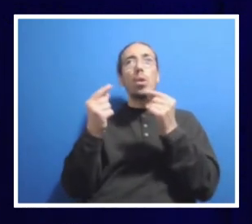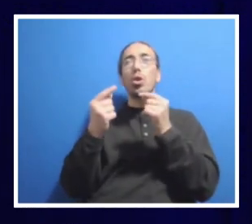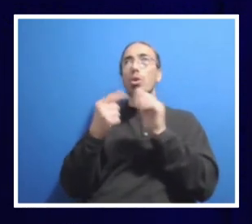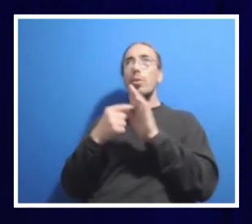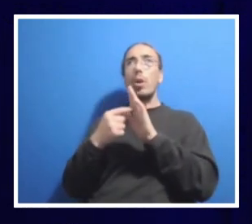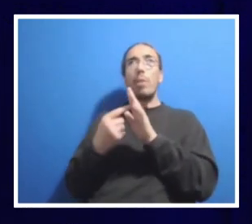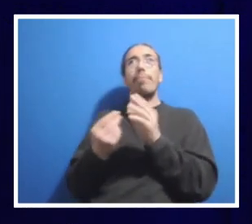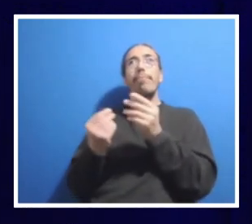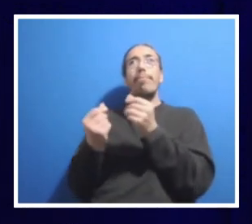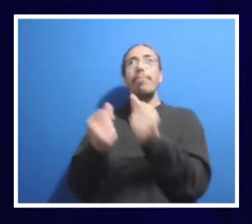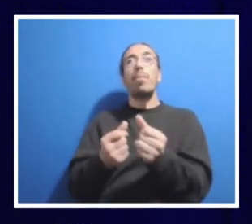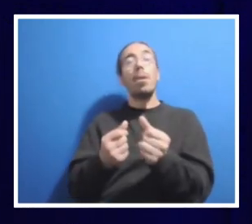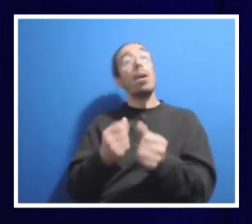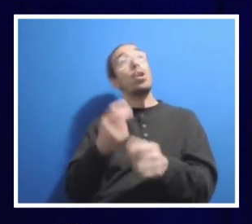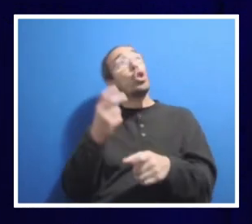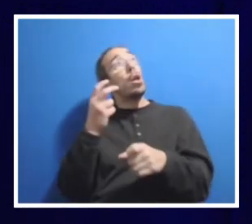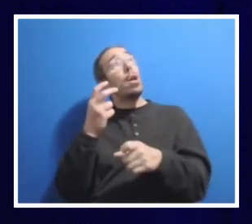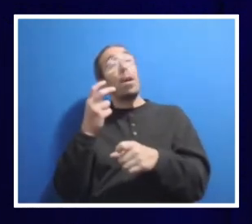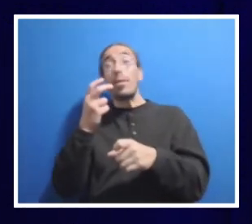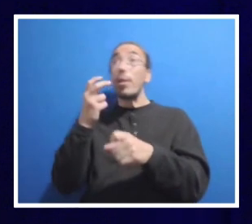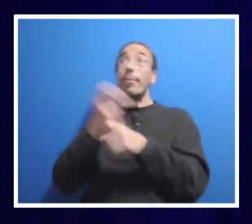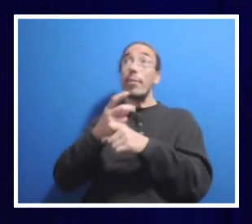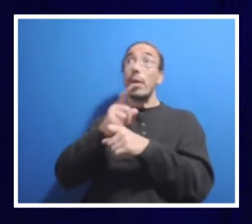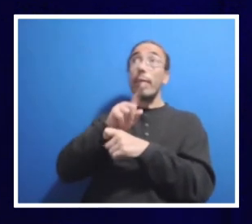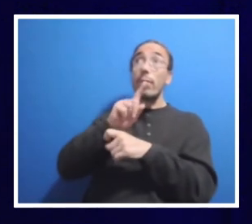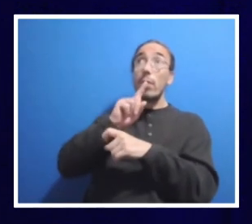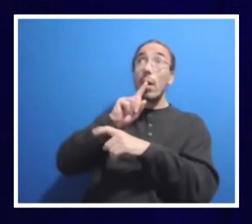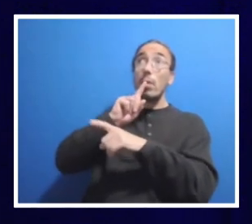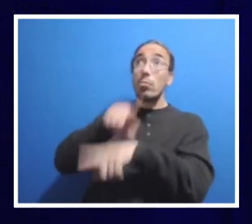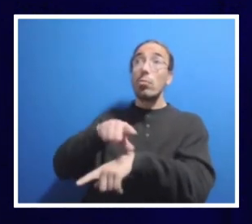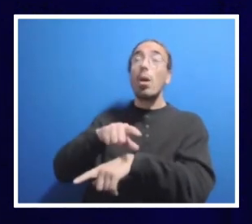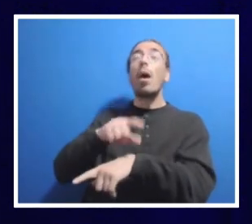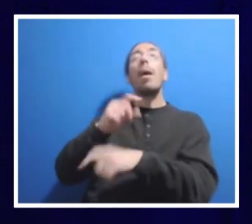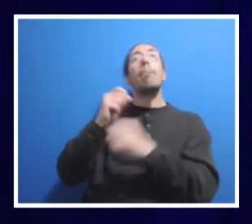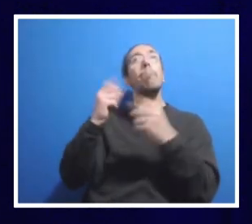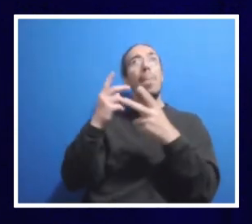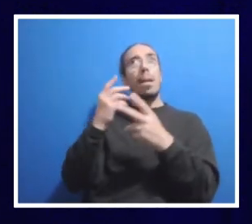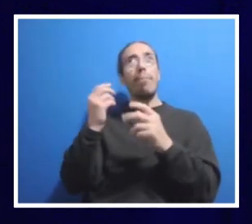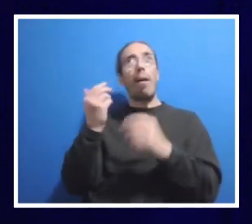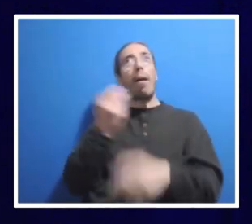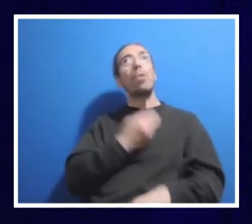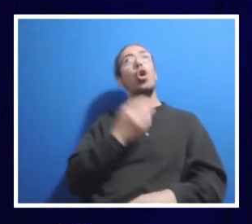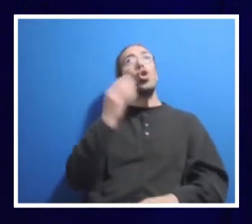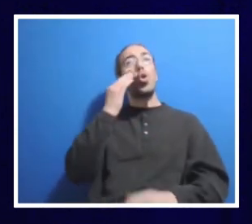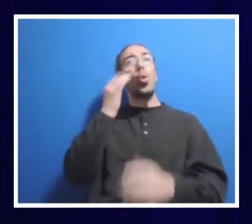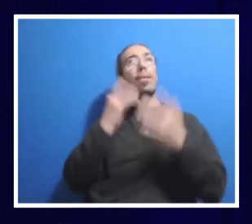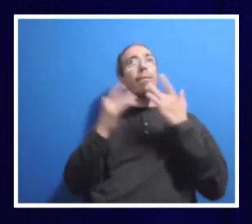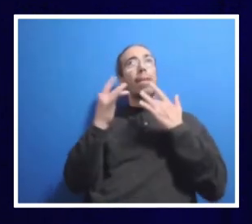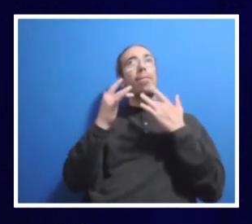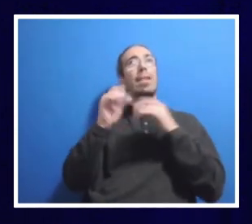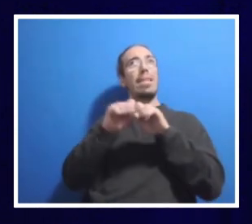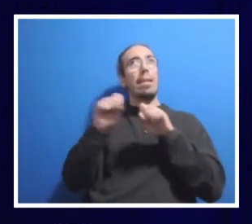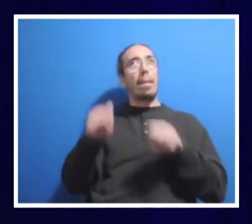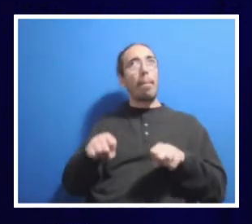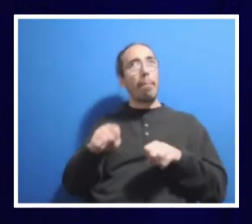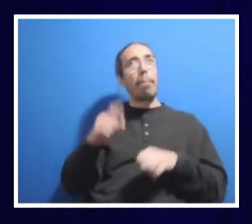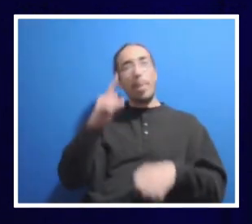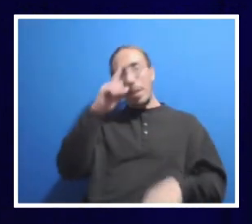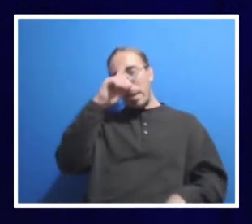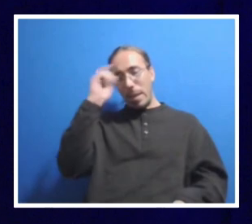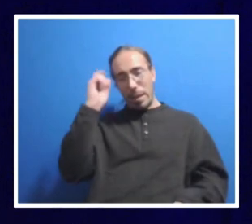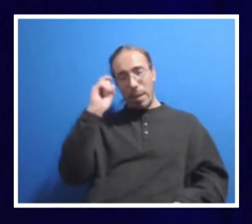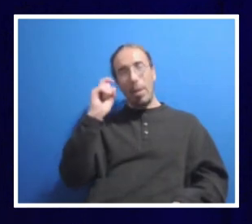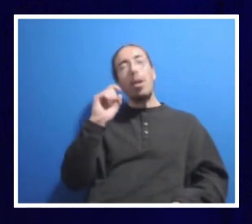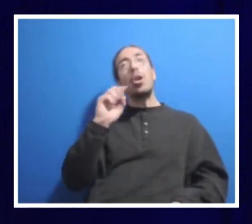It's a tough question to answer because many of us know the flaws in the system, right? Because with U.S. News